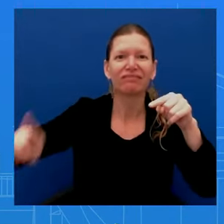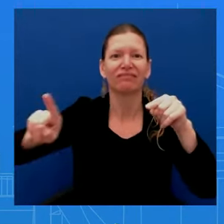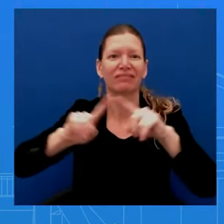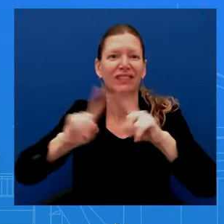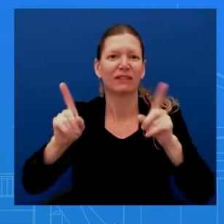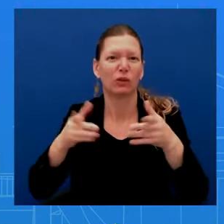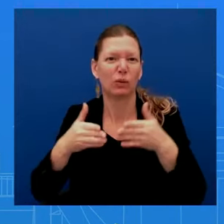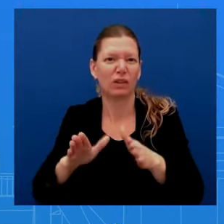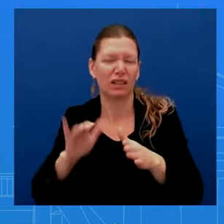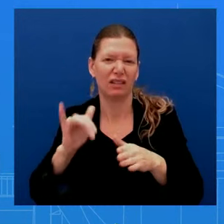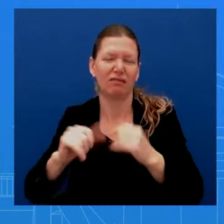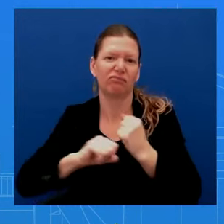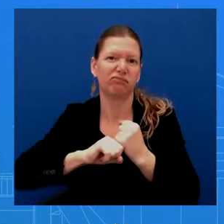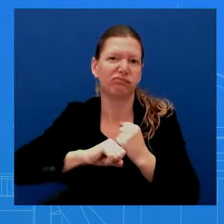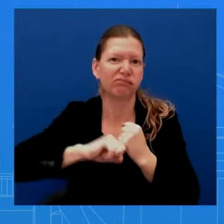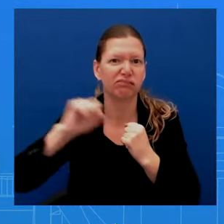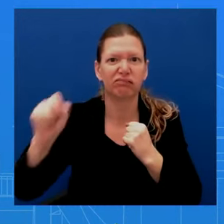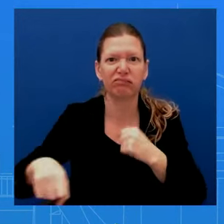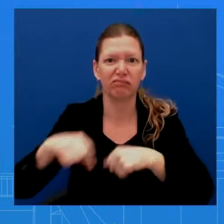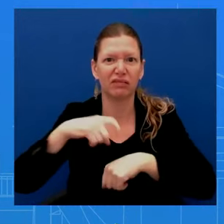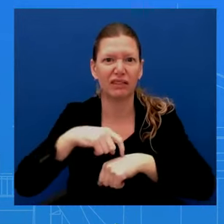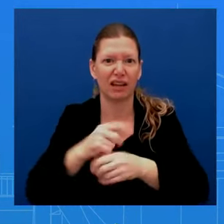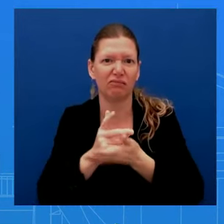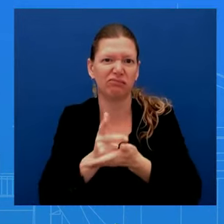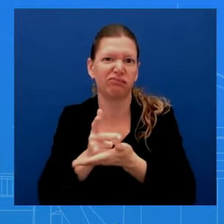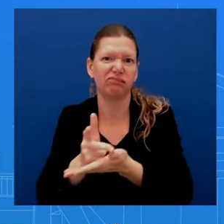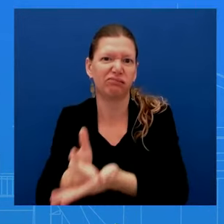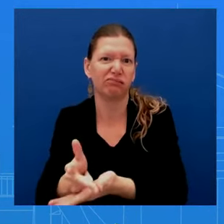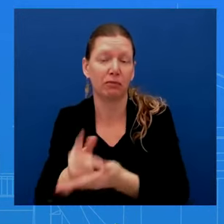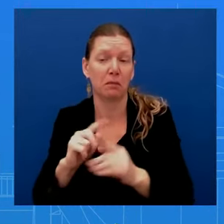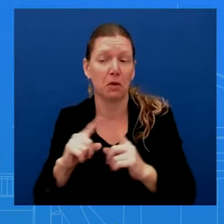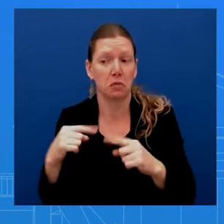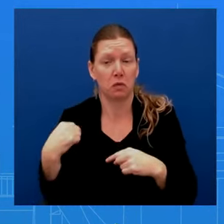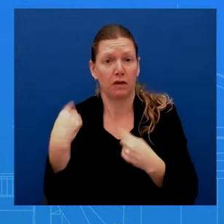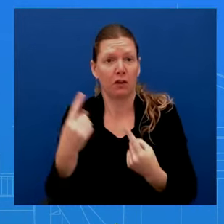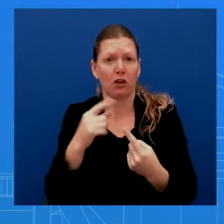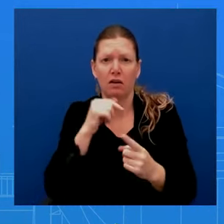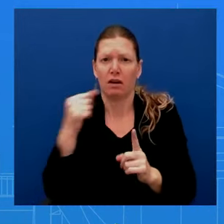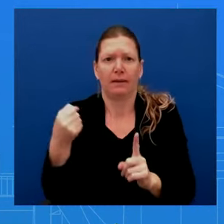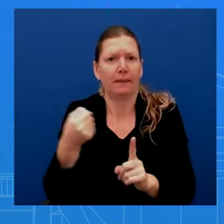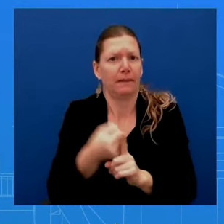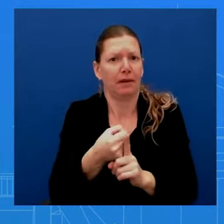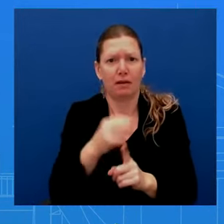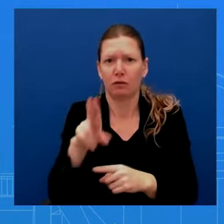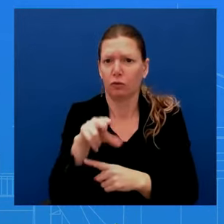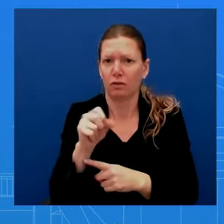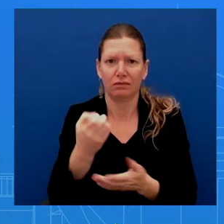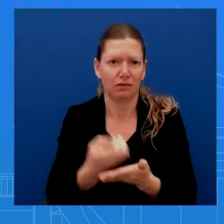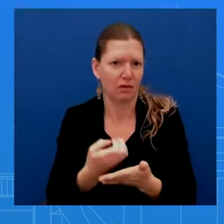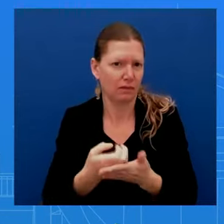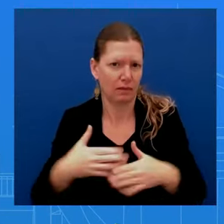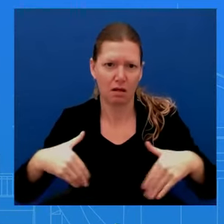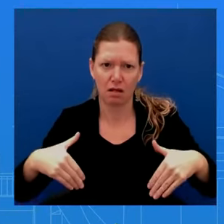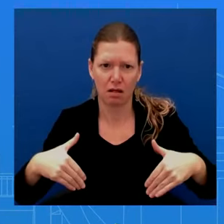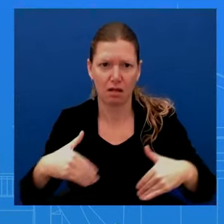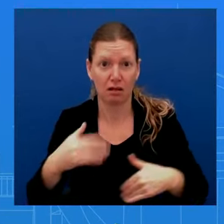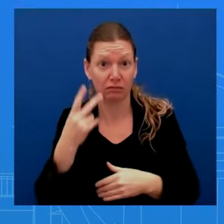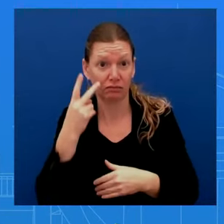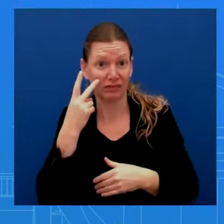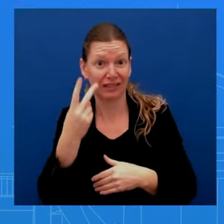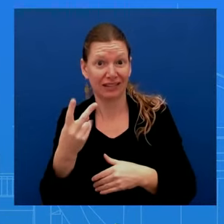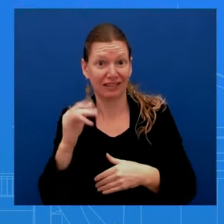hasn't had an effect on the U.S. economy. And again, as you can see here, the supply chain pressures